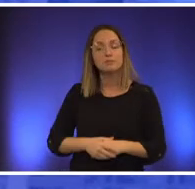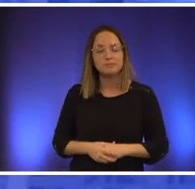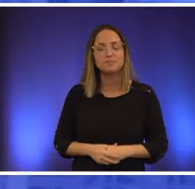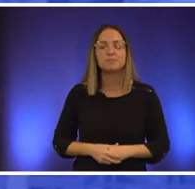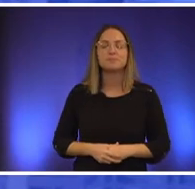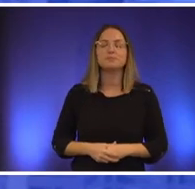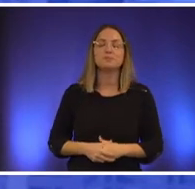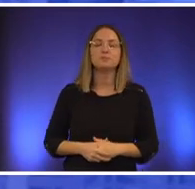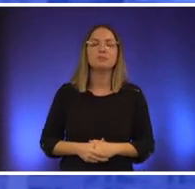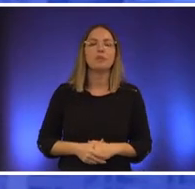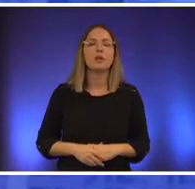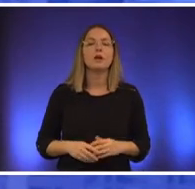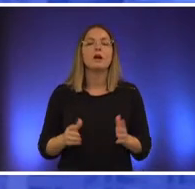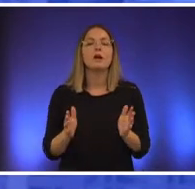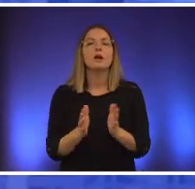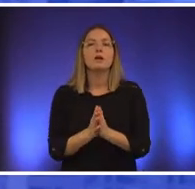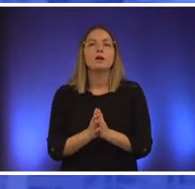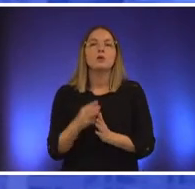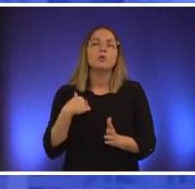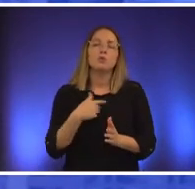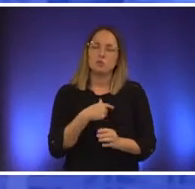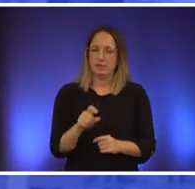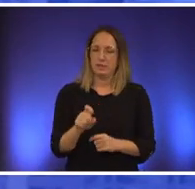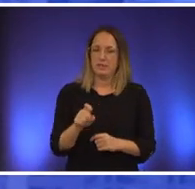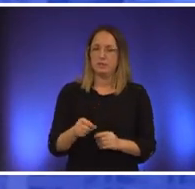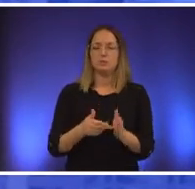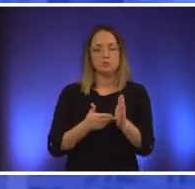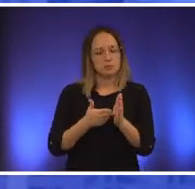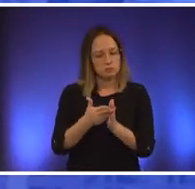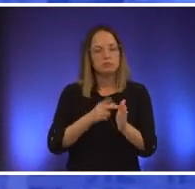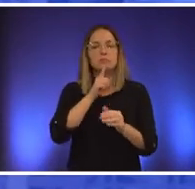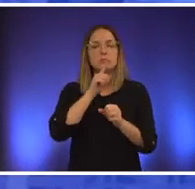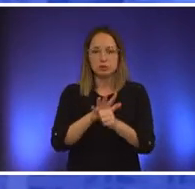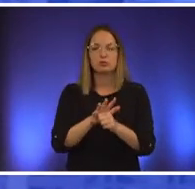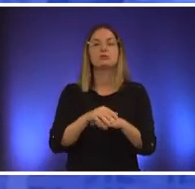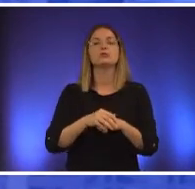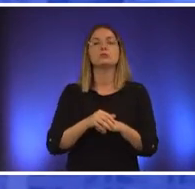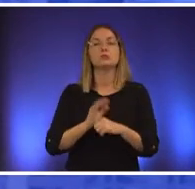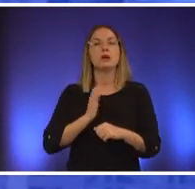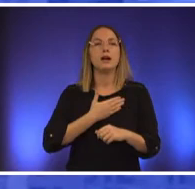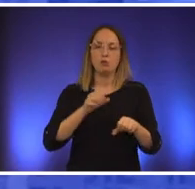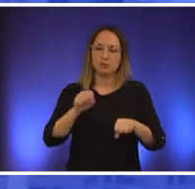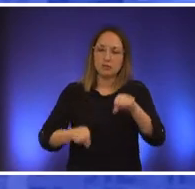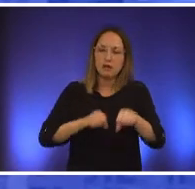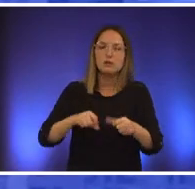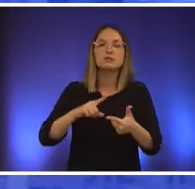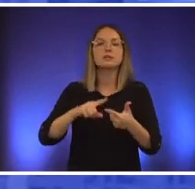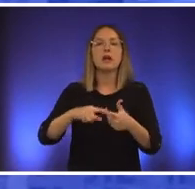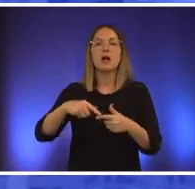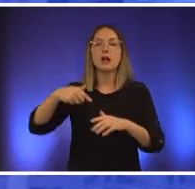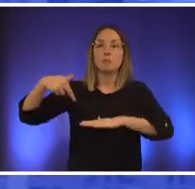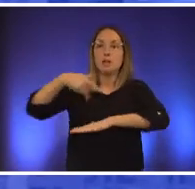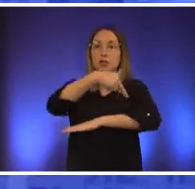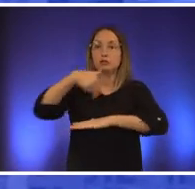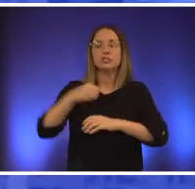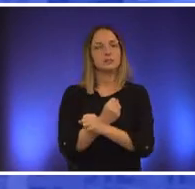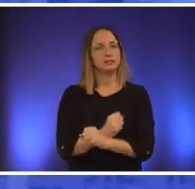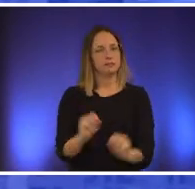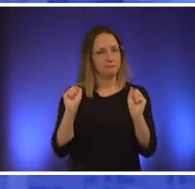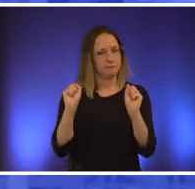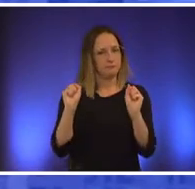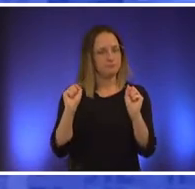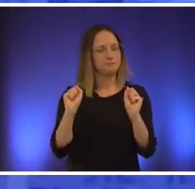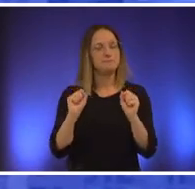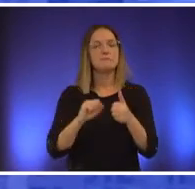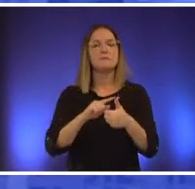we do need to make sure that our cyclists and pedestrians are are are are safe we also need to make sure that we are not